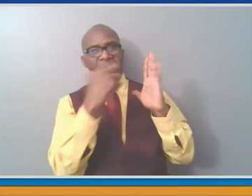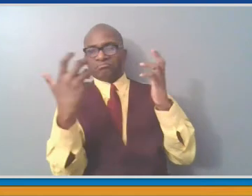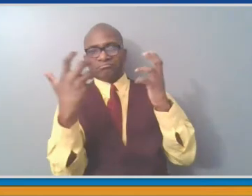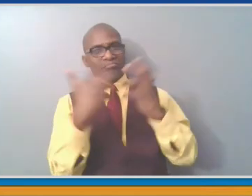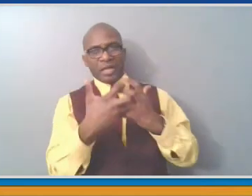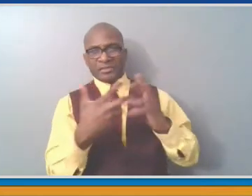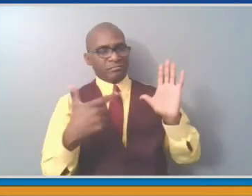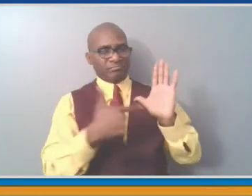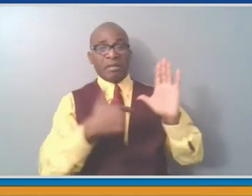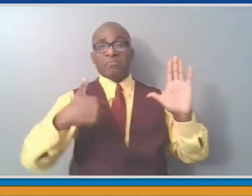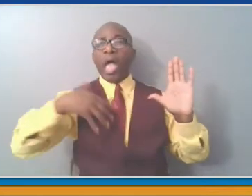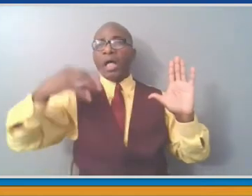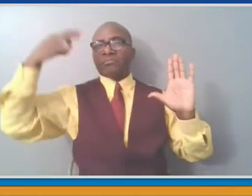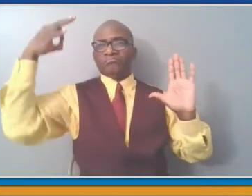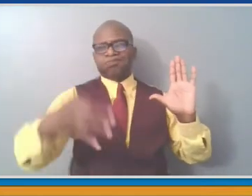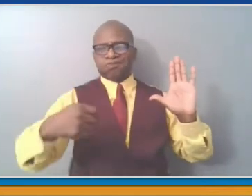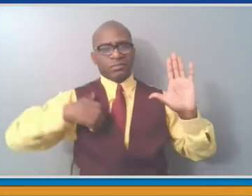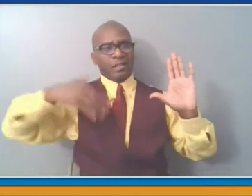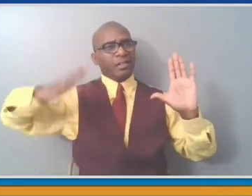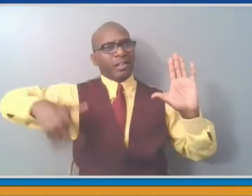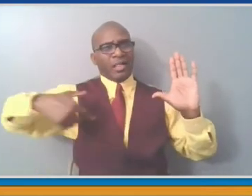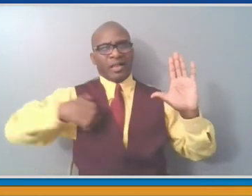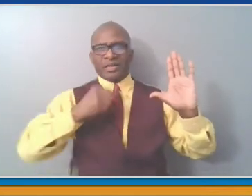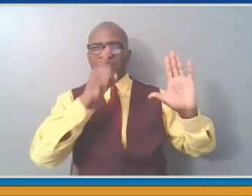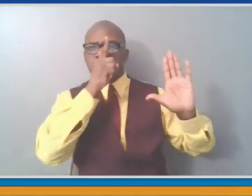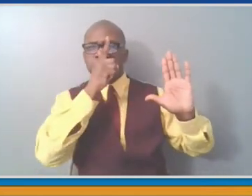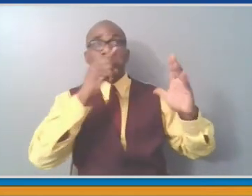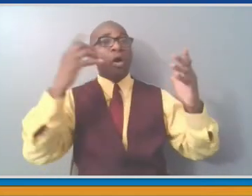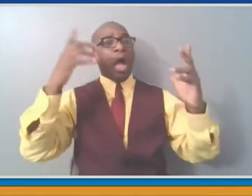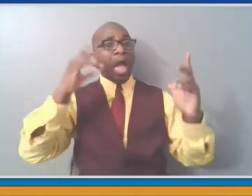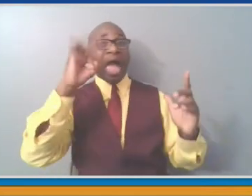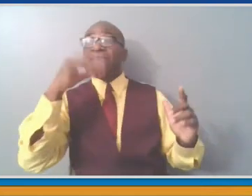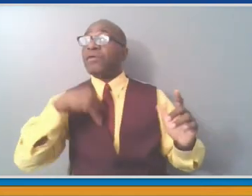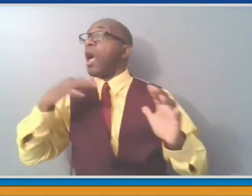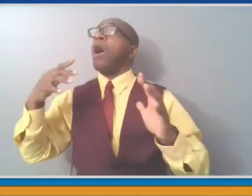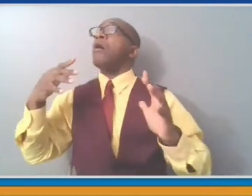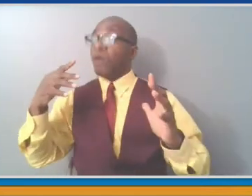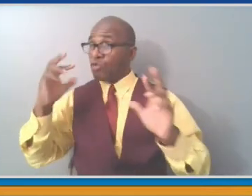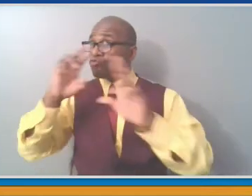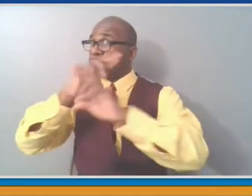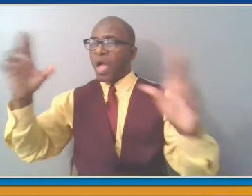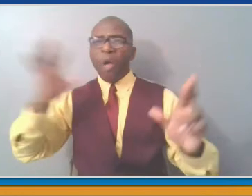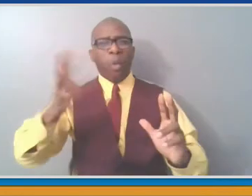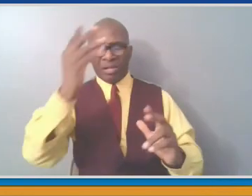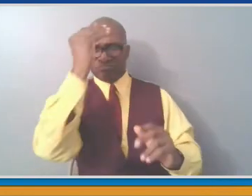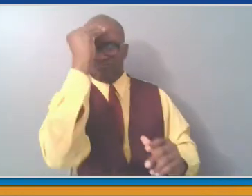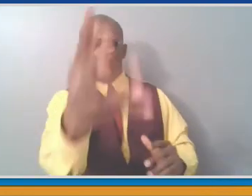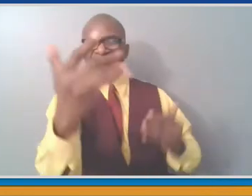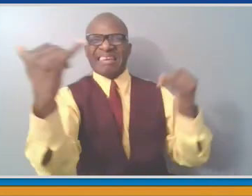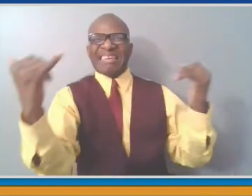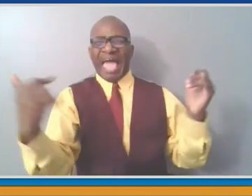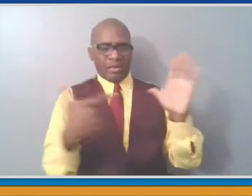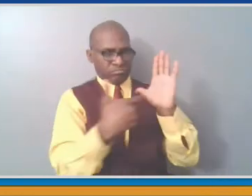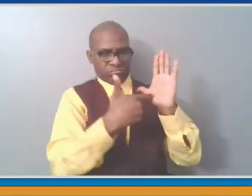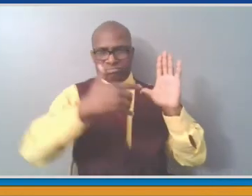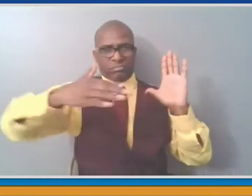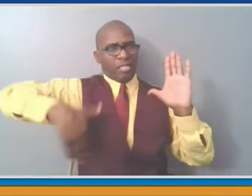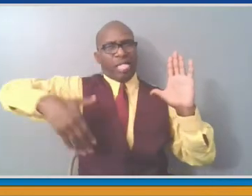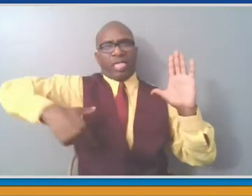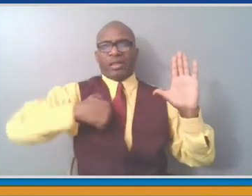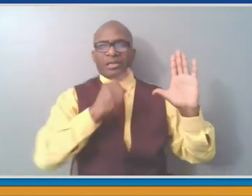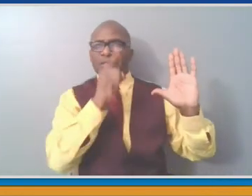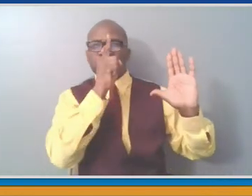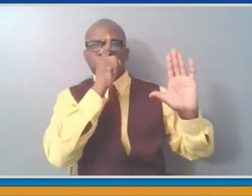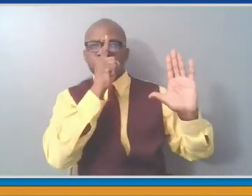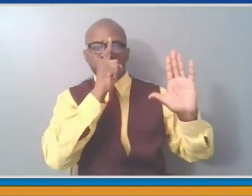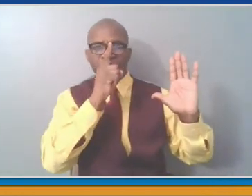in the same way that I'm doing this now. So there's none of this behind-the-scenes stuff and fear. I have spoken to Henry Neal, who is the chair of the Parks Board,